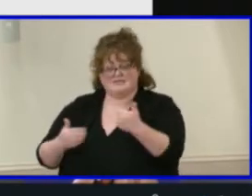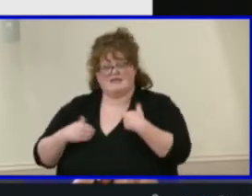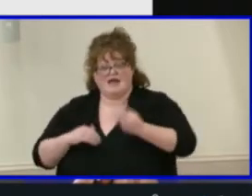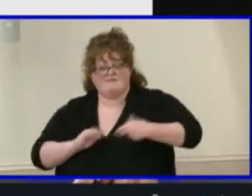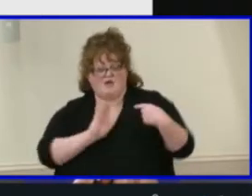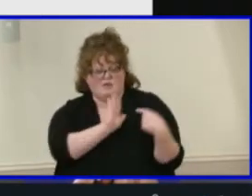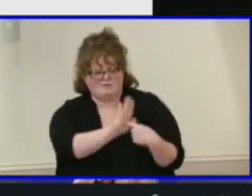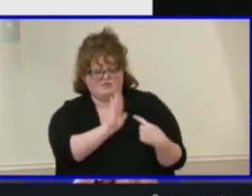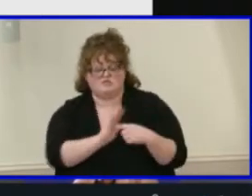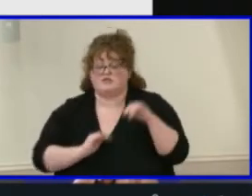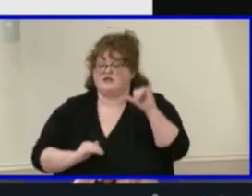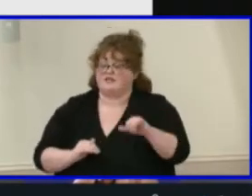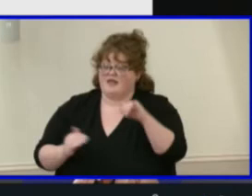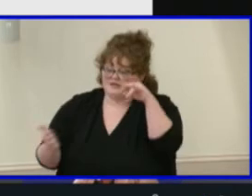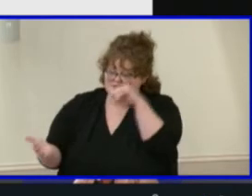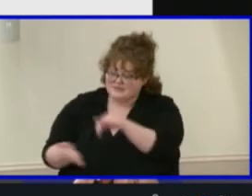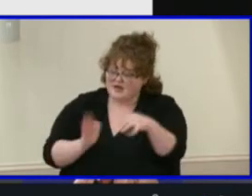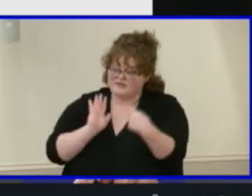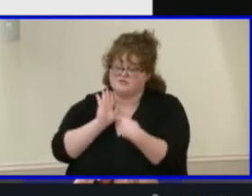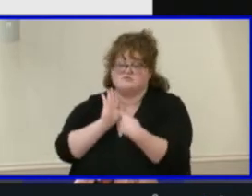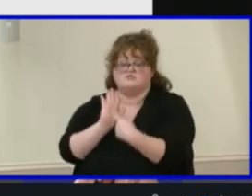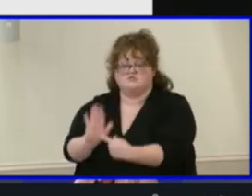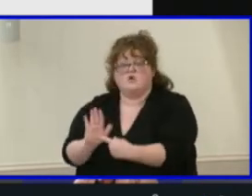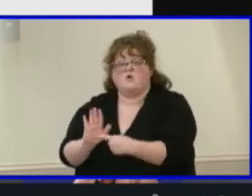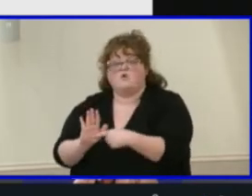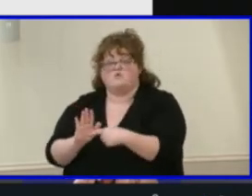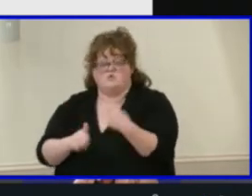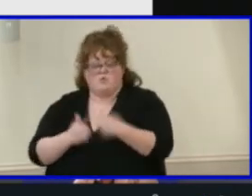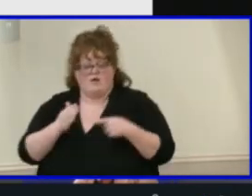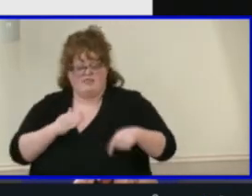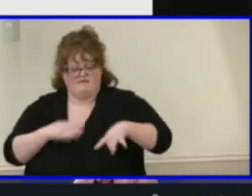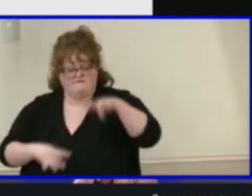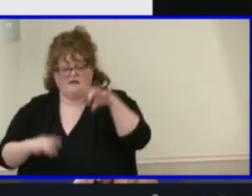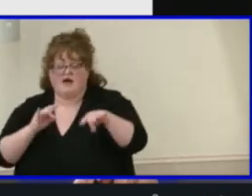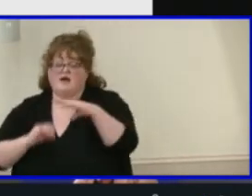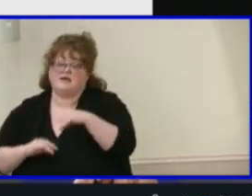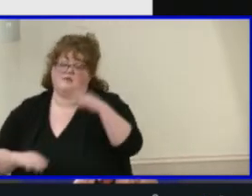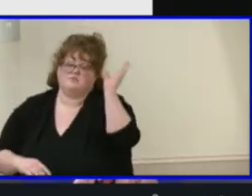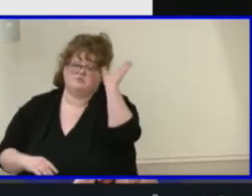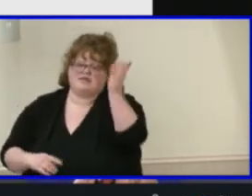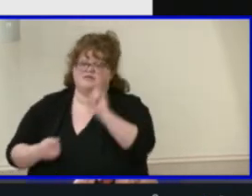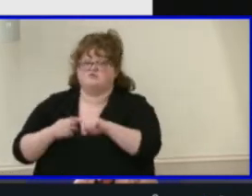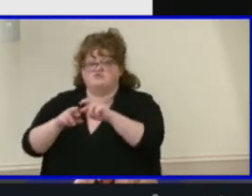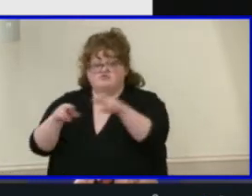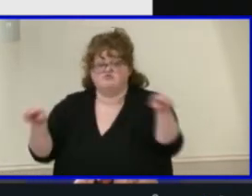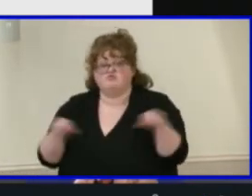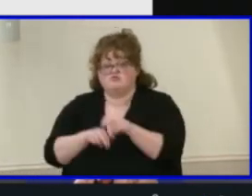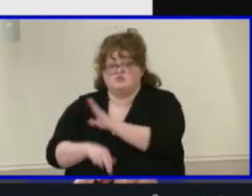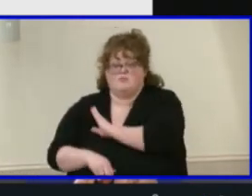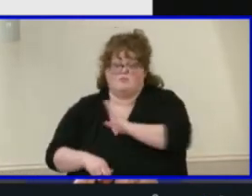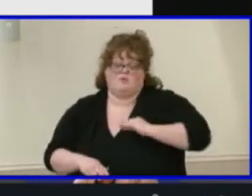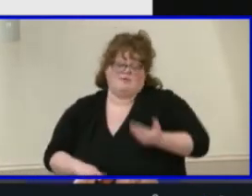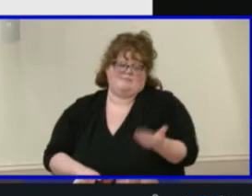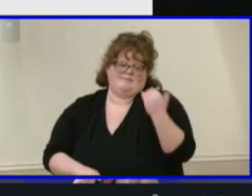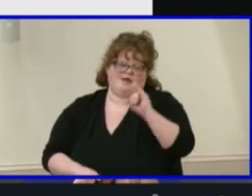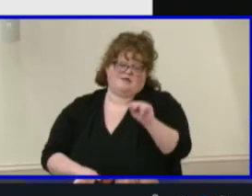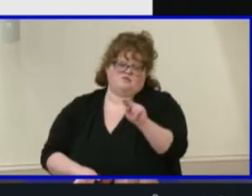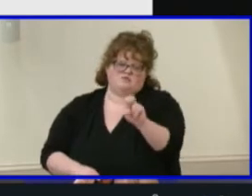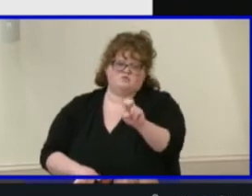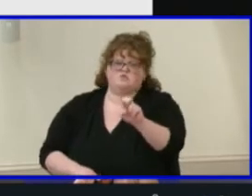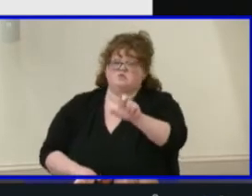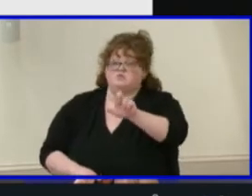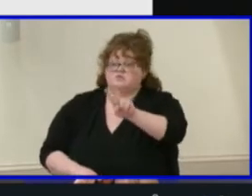and compiled their findings, which were presented to the regional board in June of 2009. This report highlighted